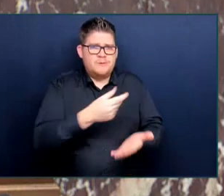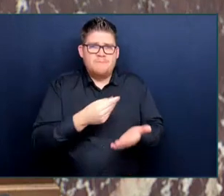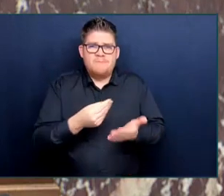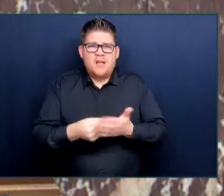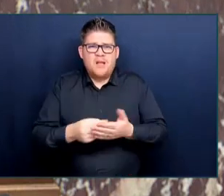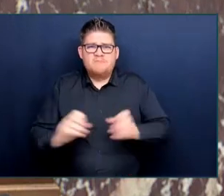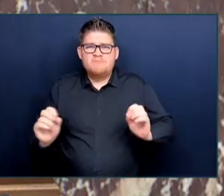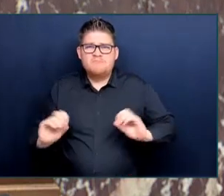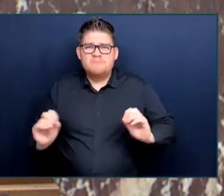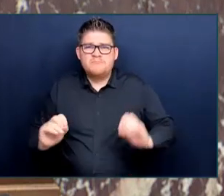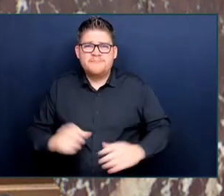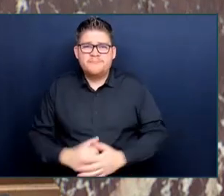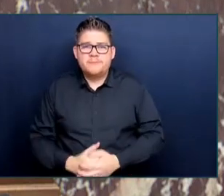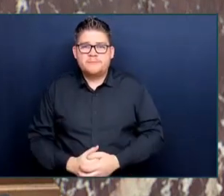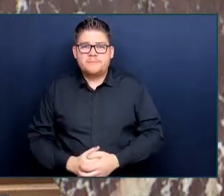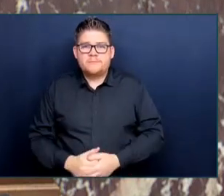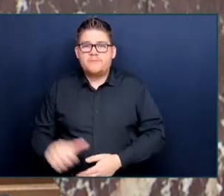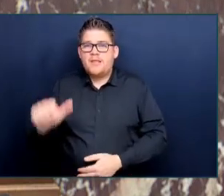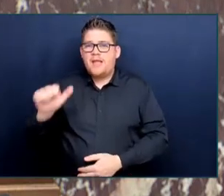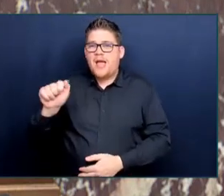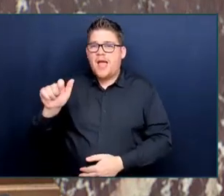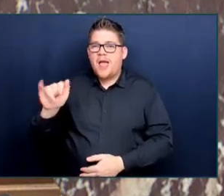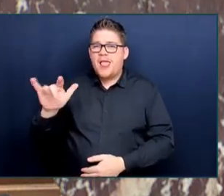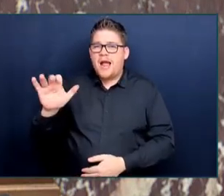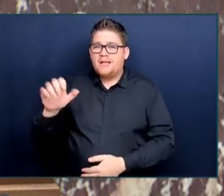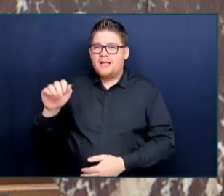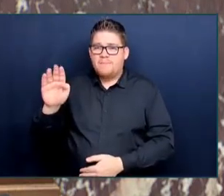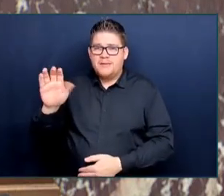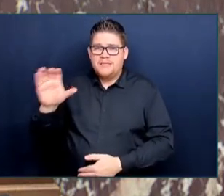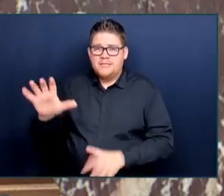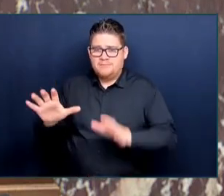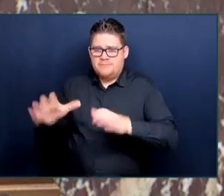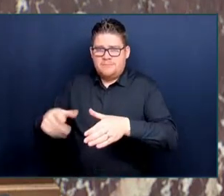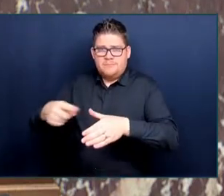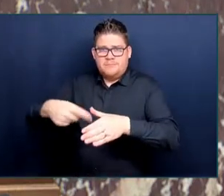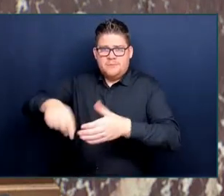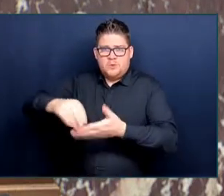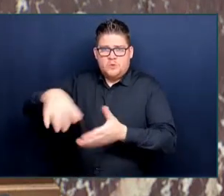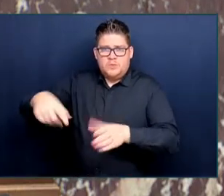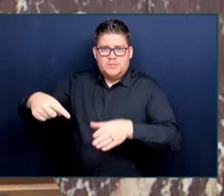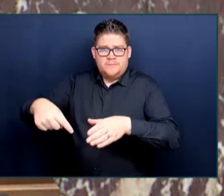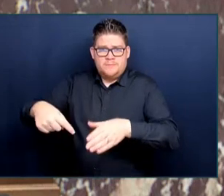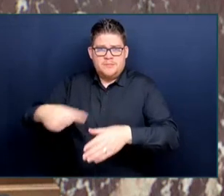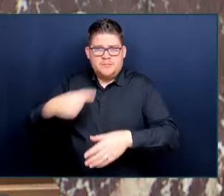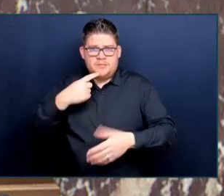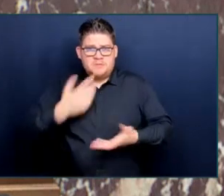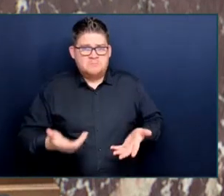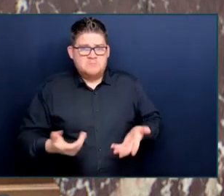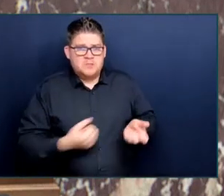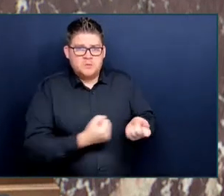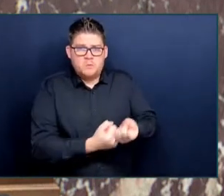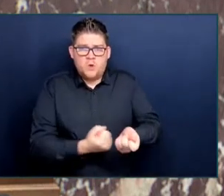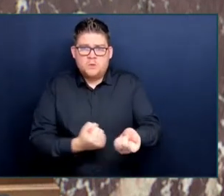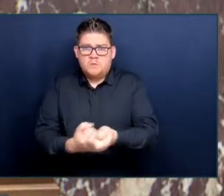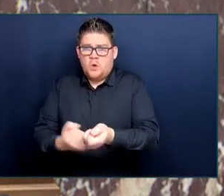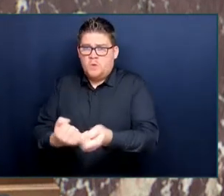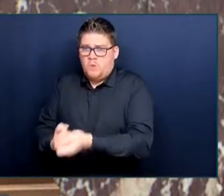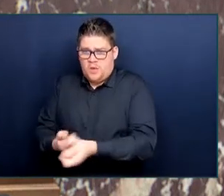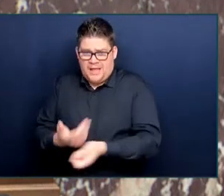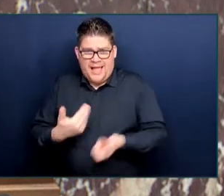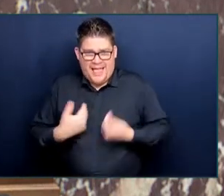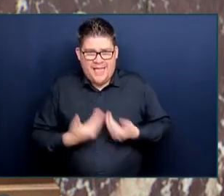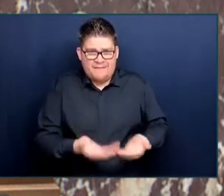and I quote, leaving sexualized and gender-based violence supports on campus under-resourced and